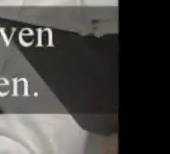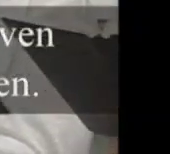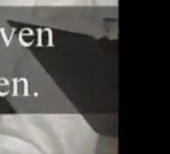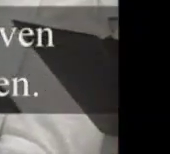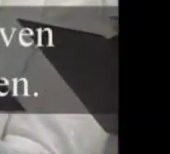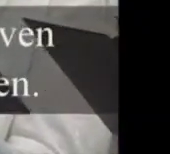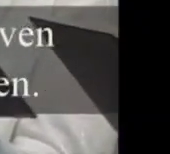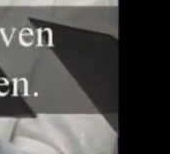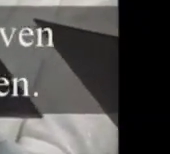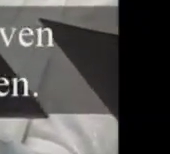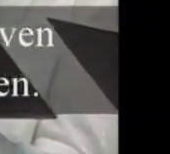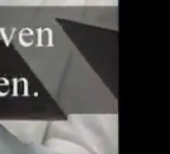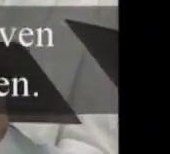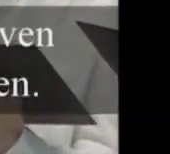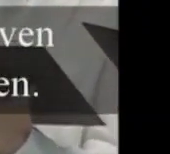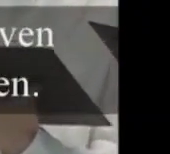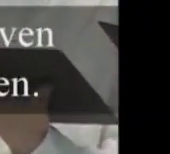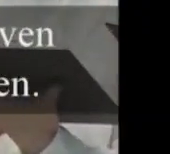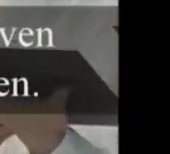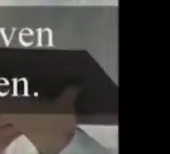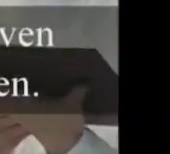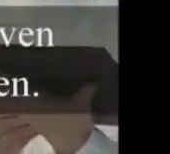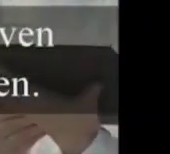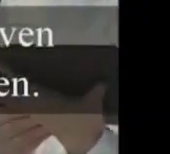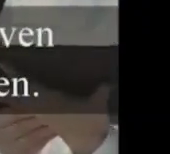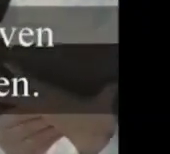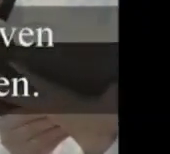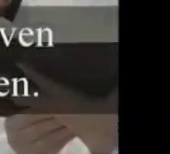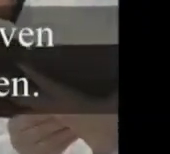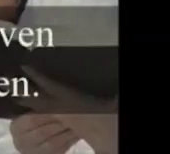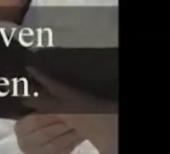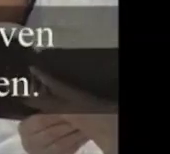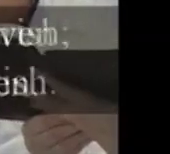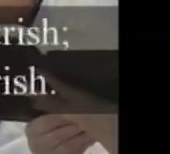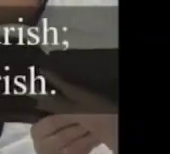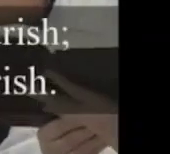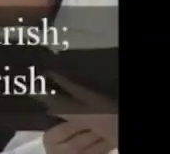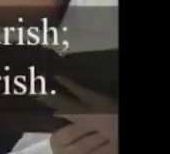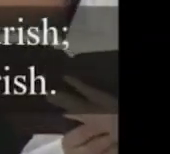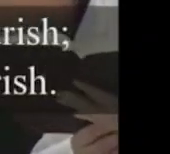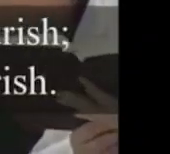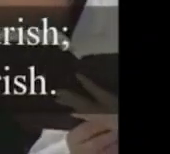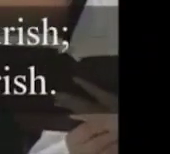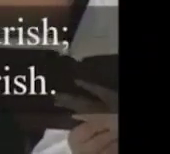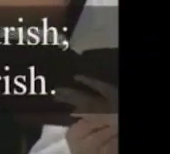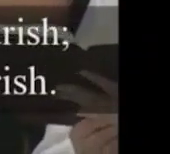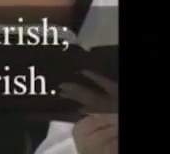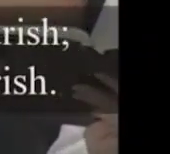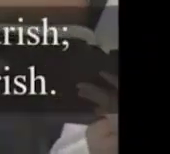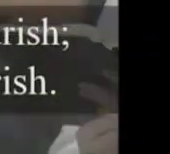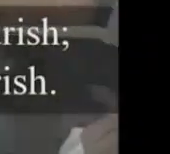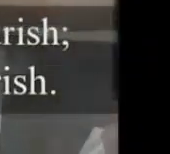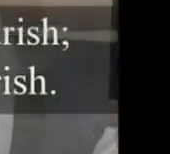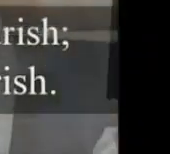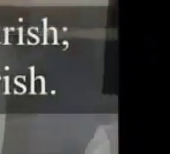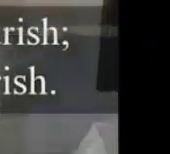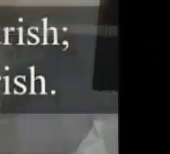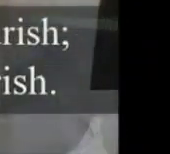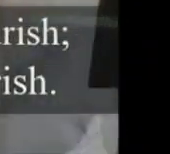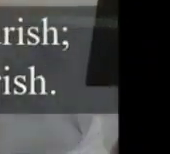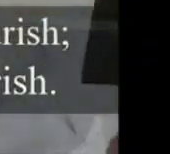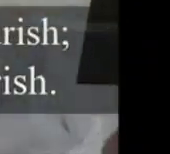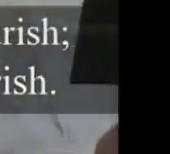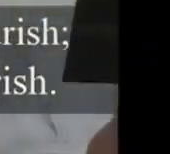refuge there was given. For his own doubts